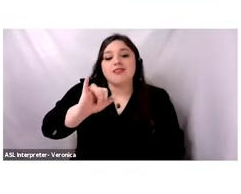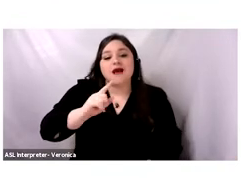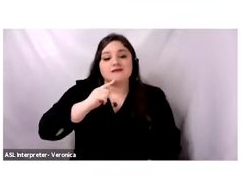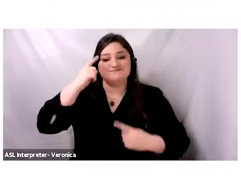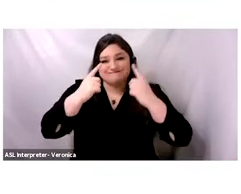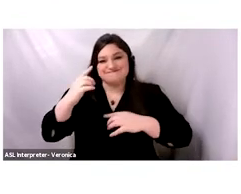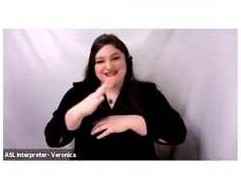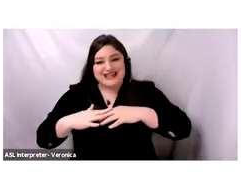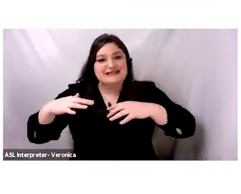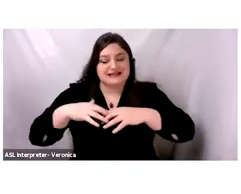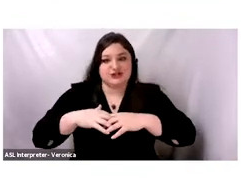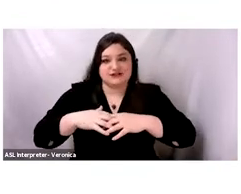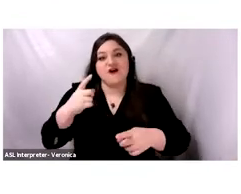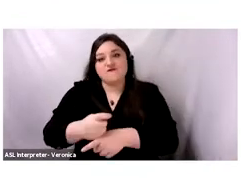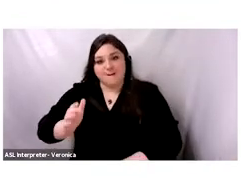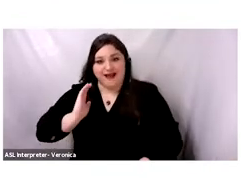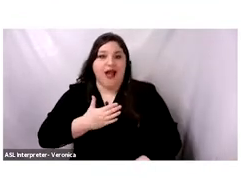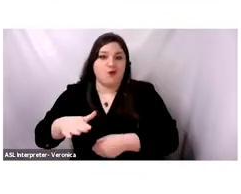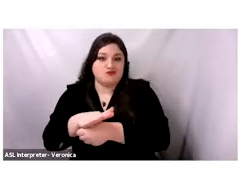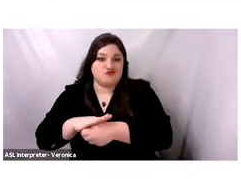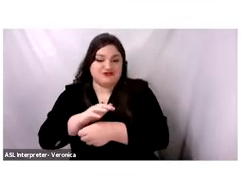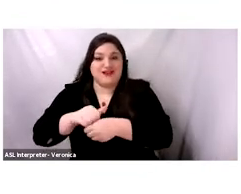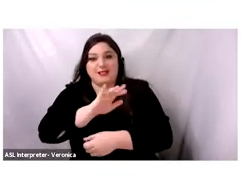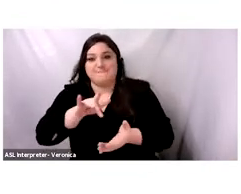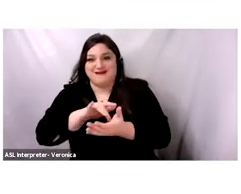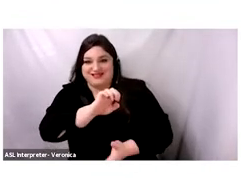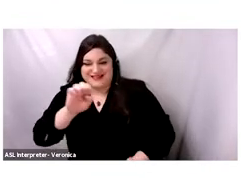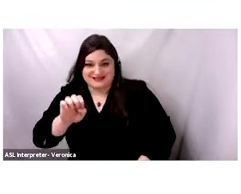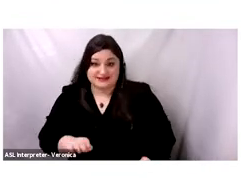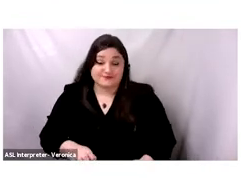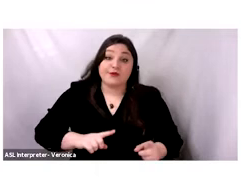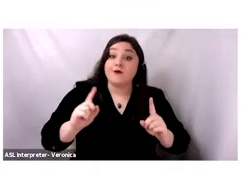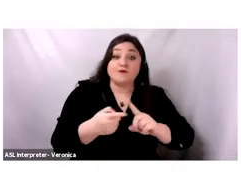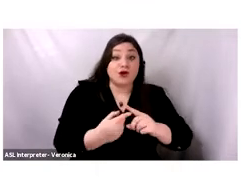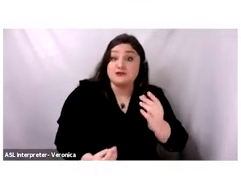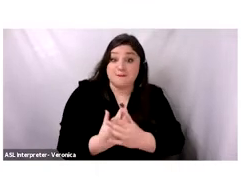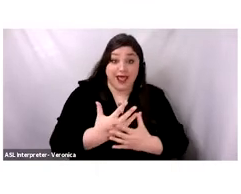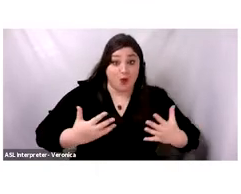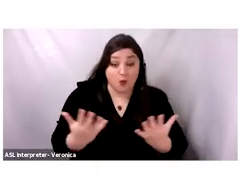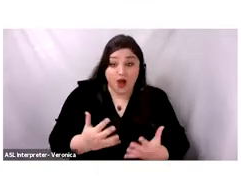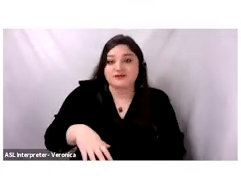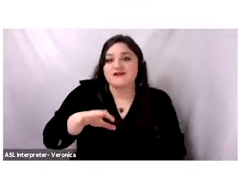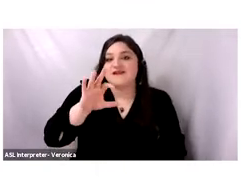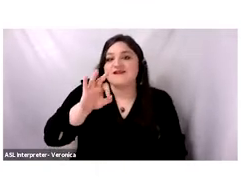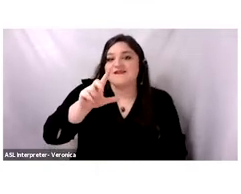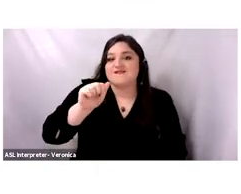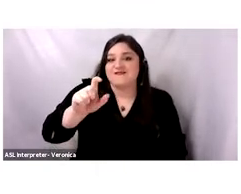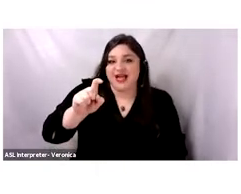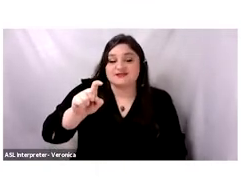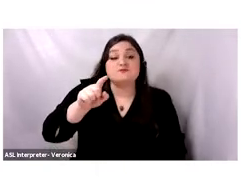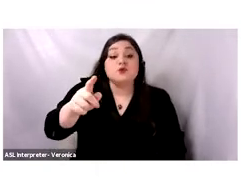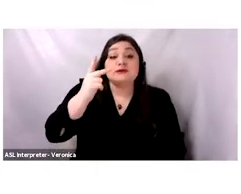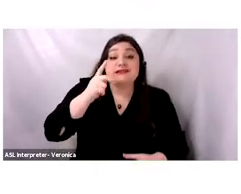are from our region. First, flax. I've added also the Latin botanical name for